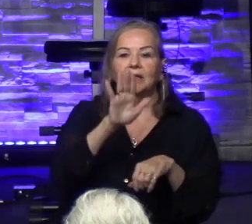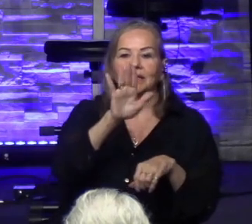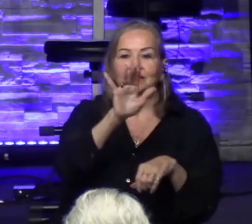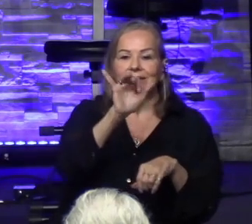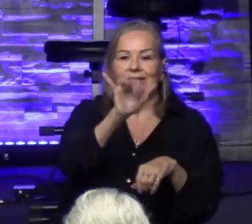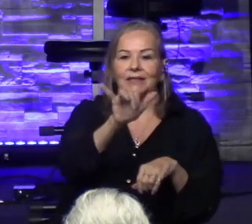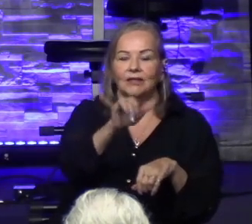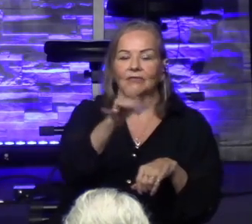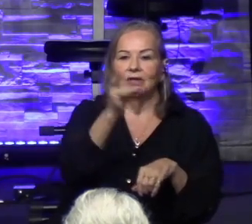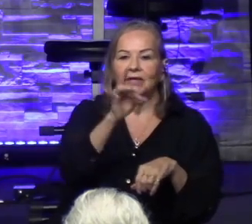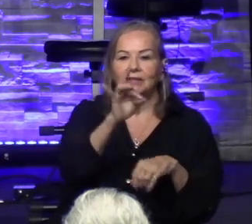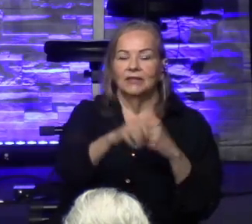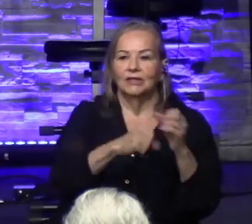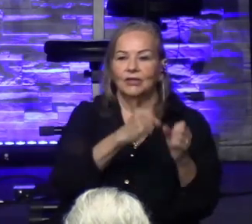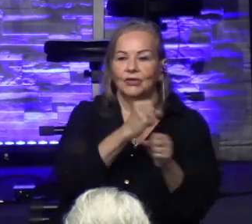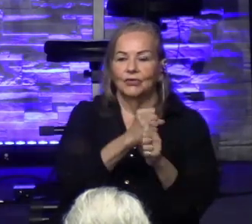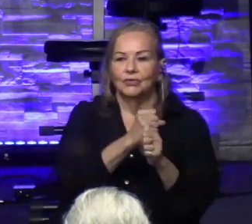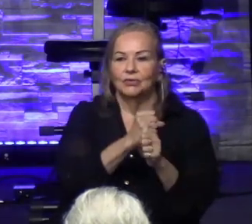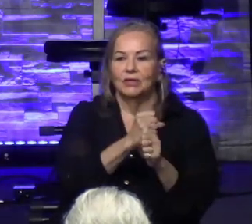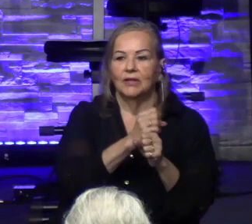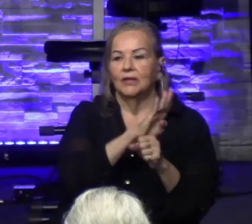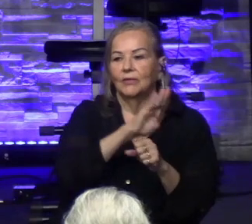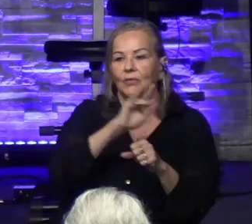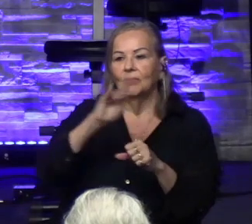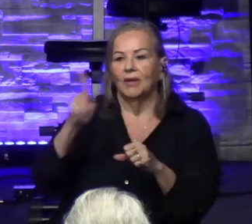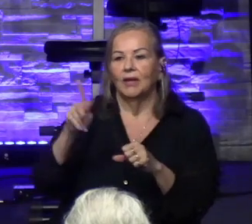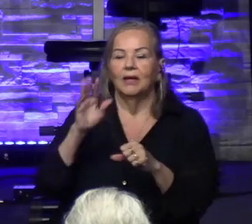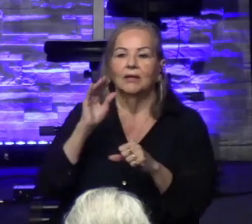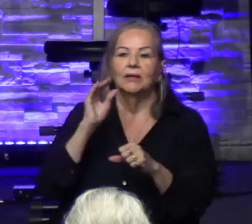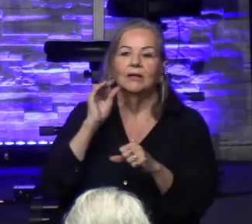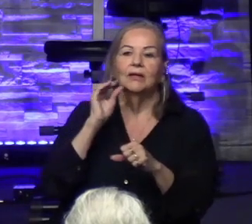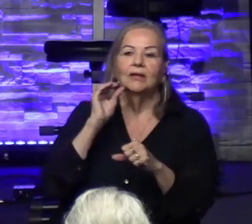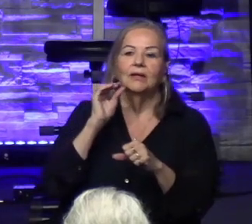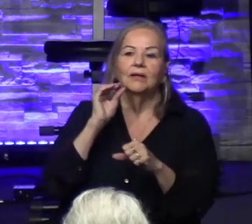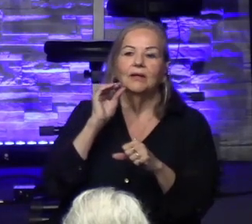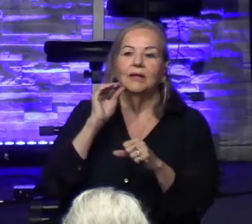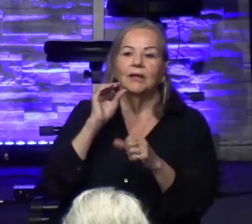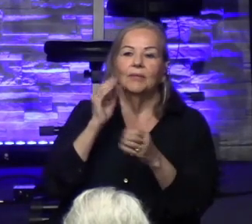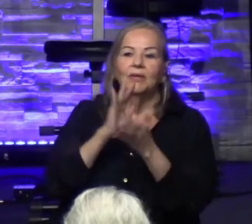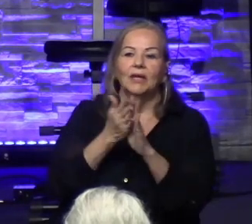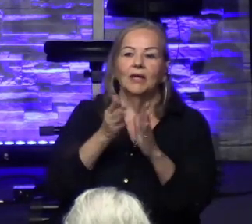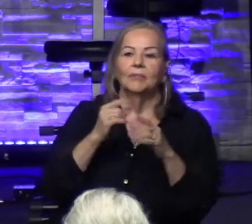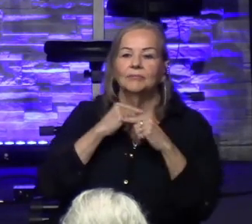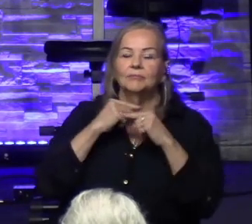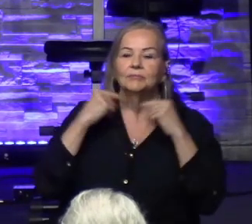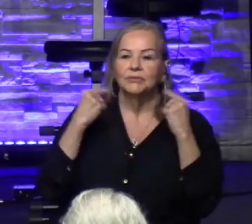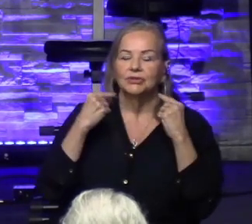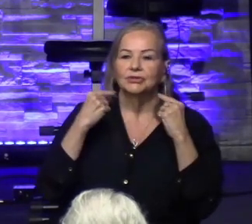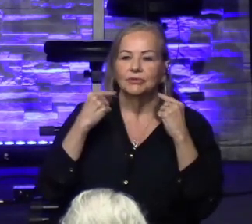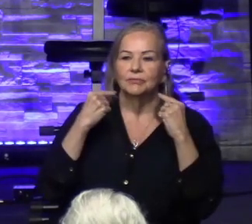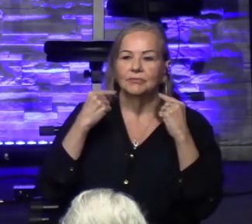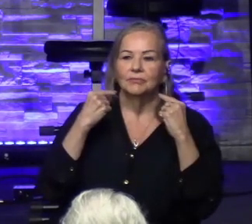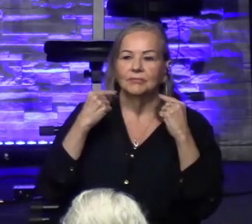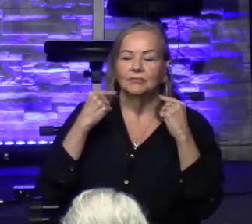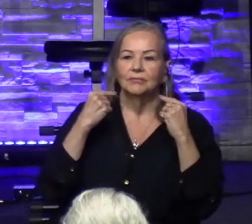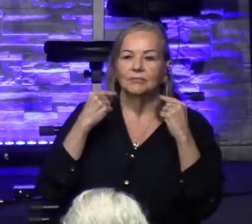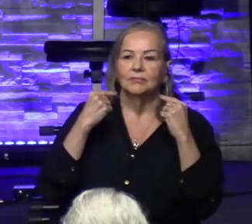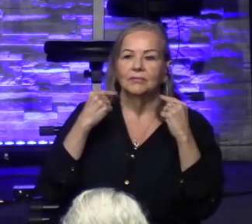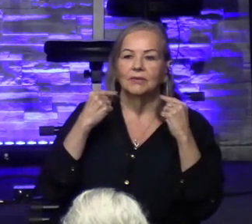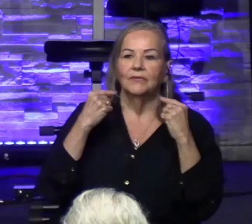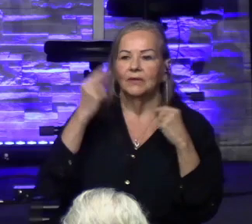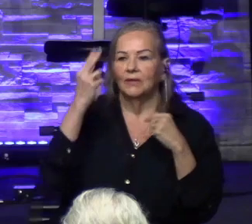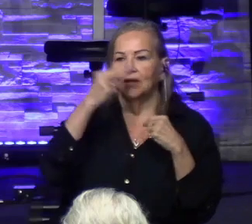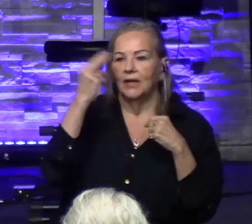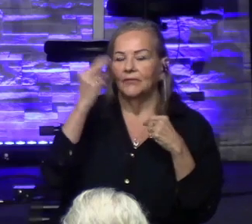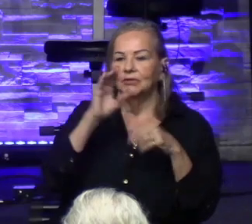school, and he became a bishop and a priest, and went back to Ireland to be a missionary there. And while he was